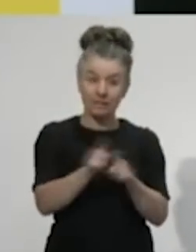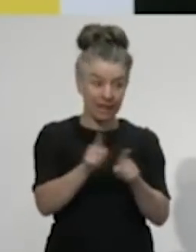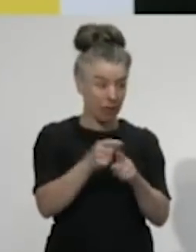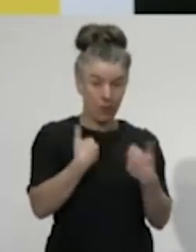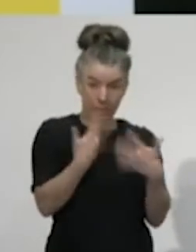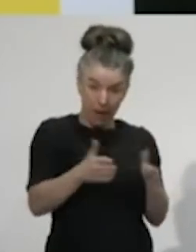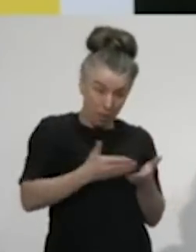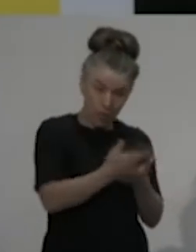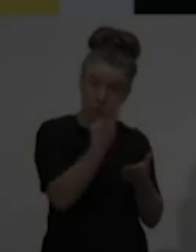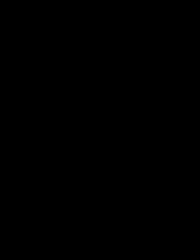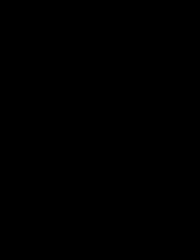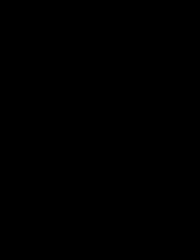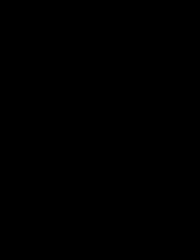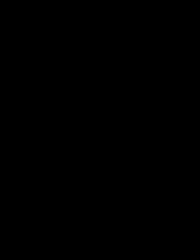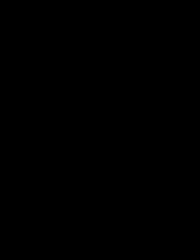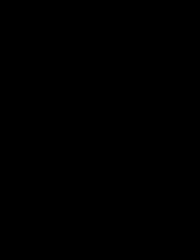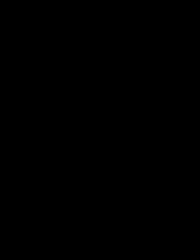past two months, together.